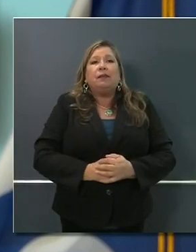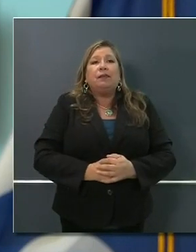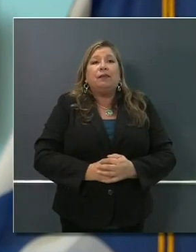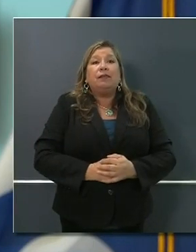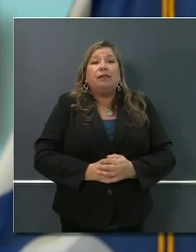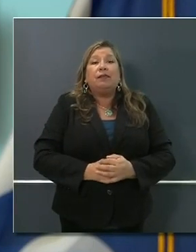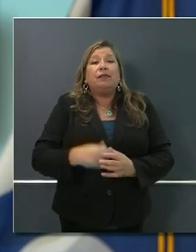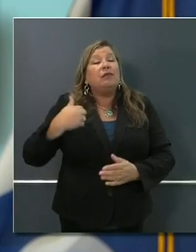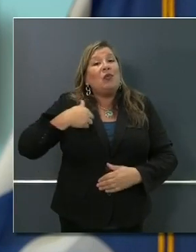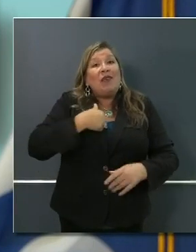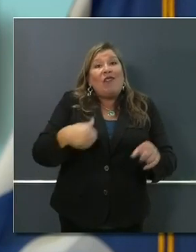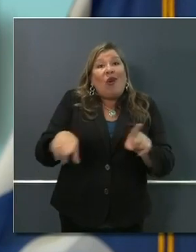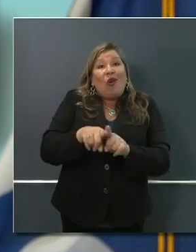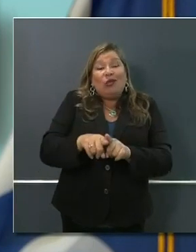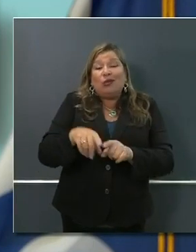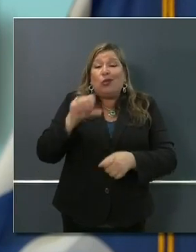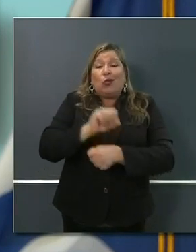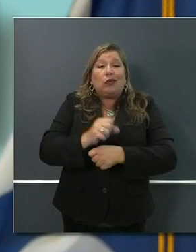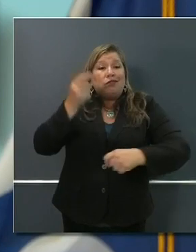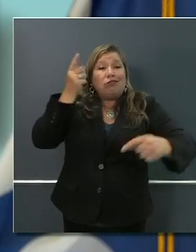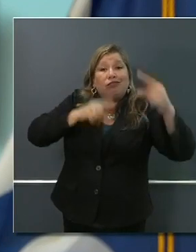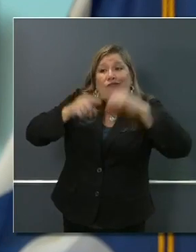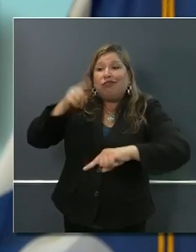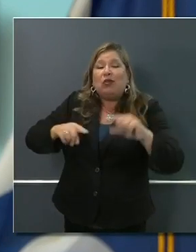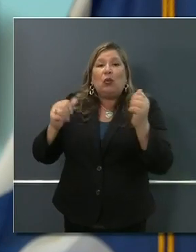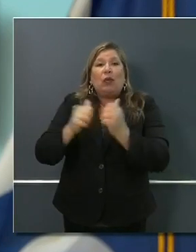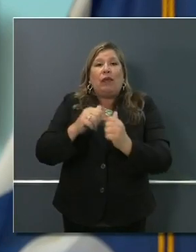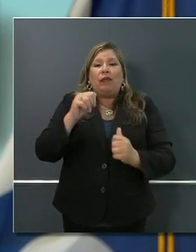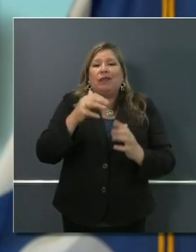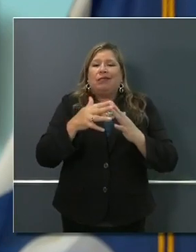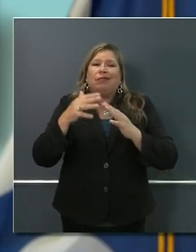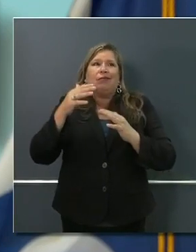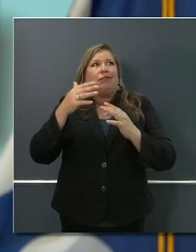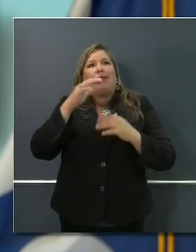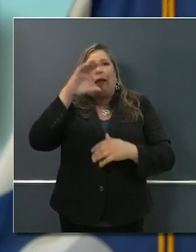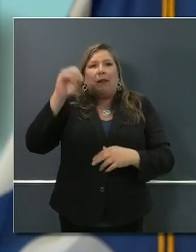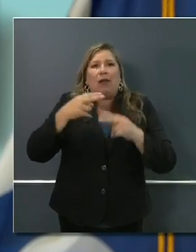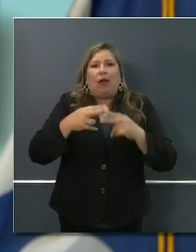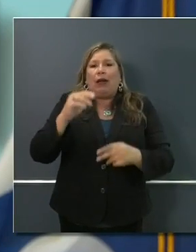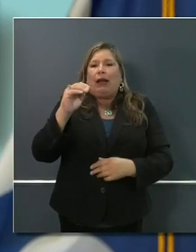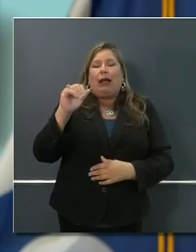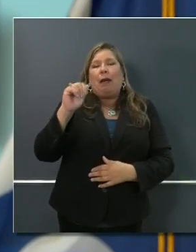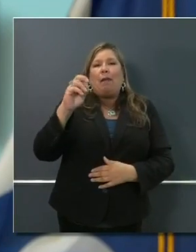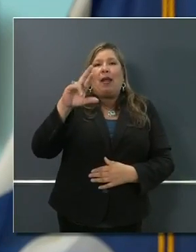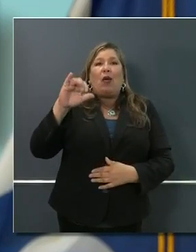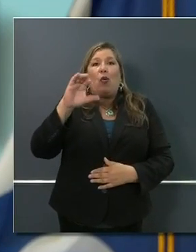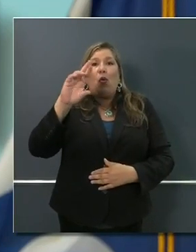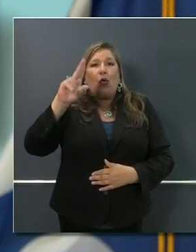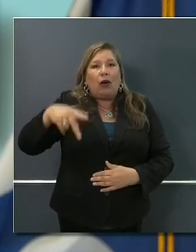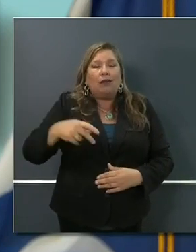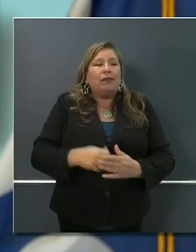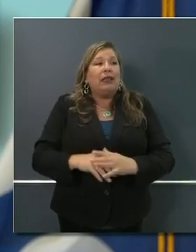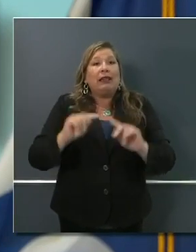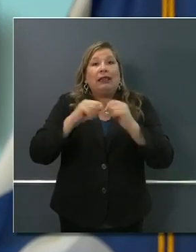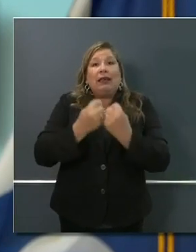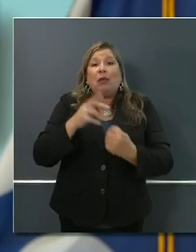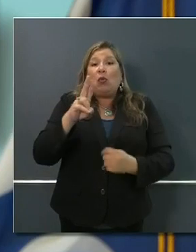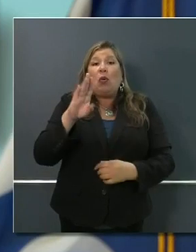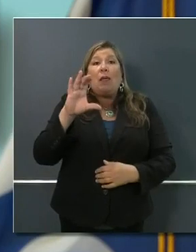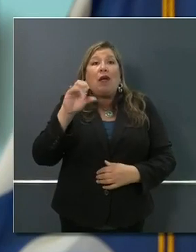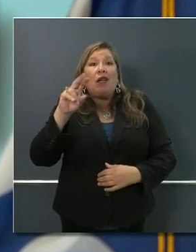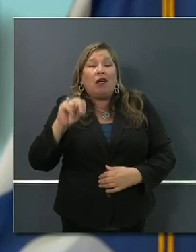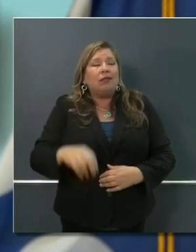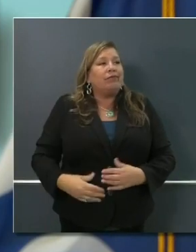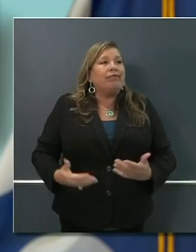partners like AmeriCorps that have done an amazing job, Team Rubicon that's done the same, Cal Volunteers,